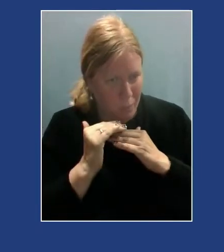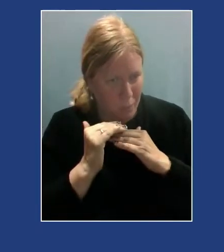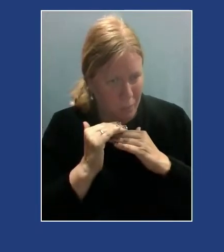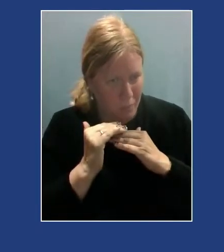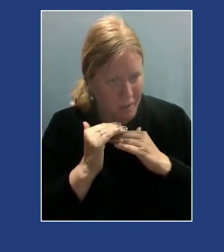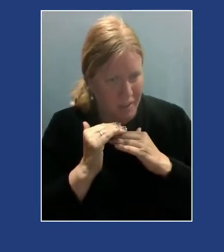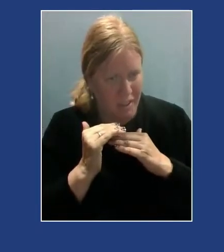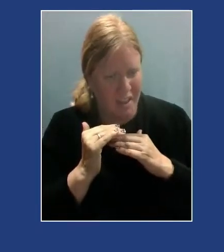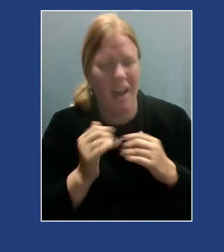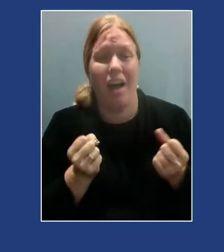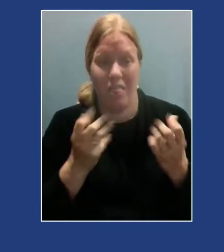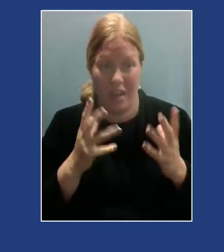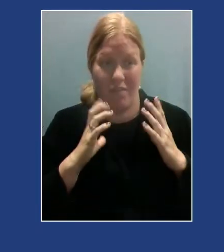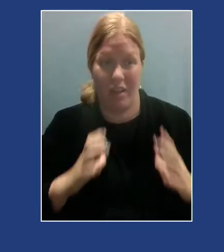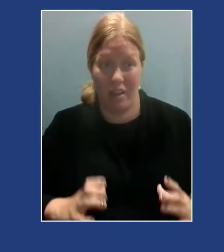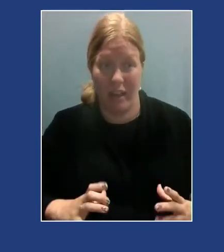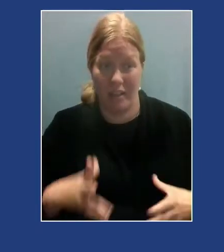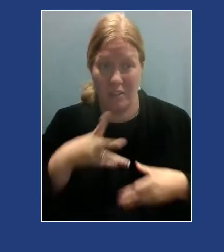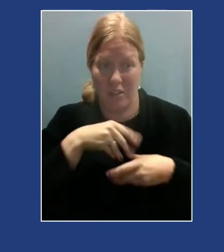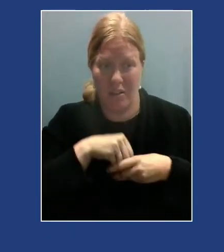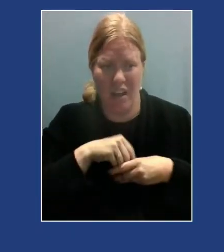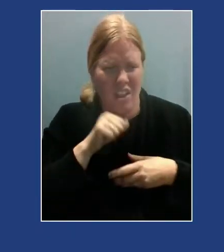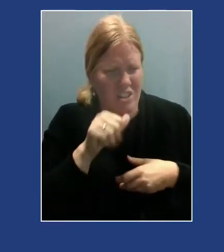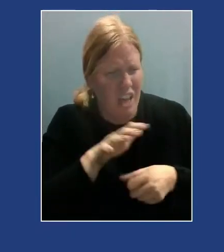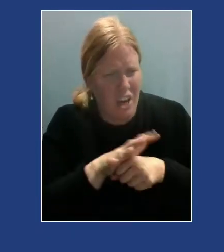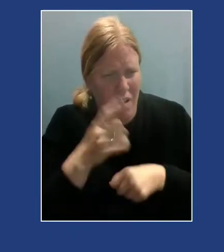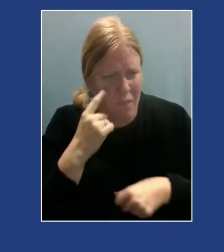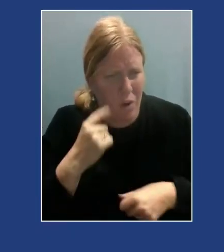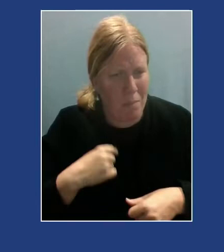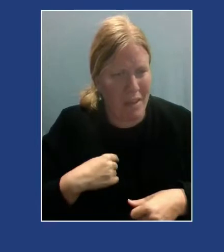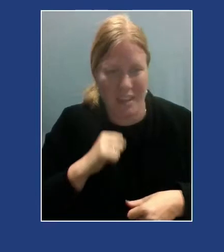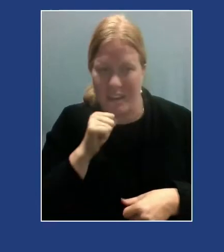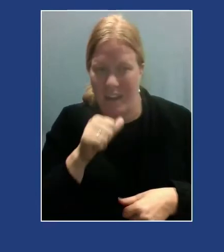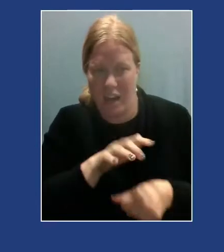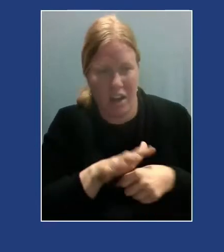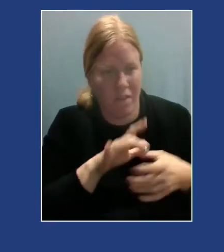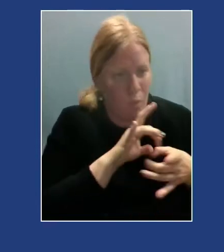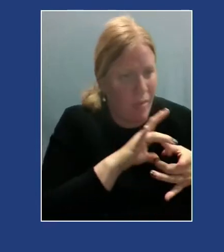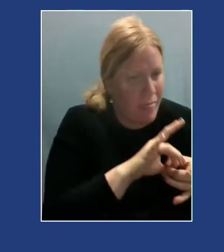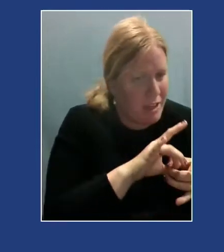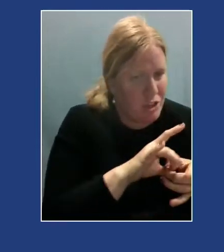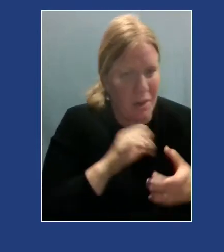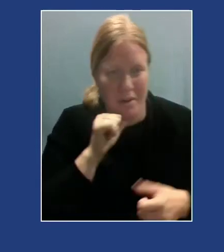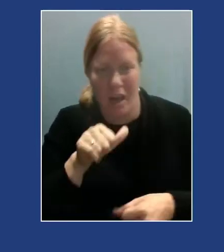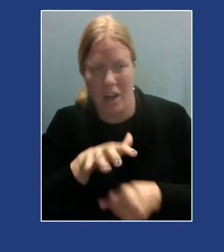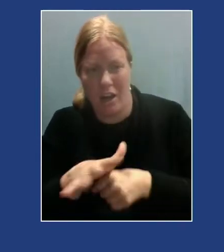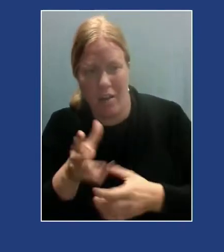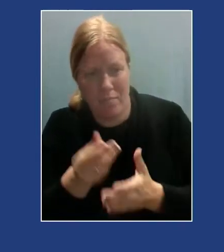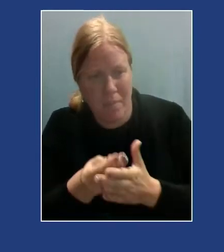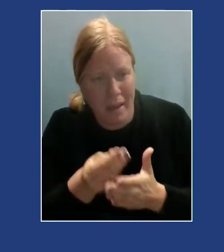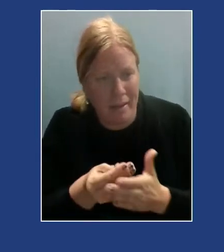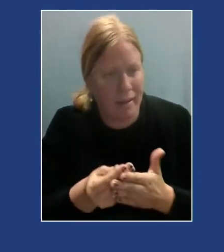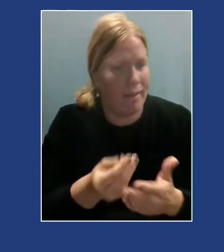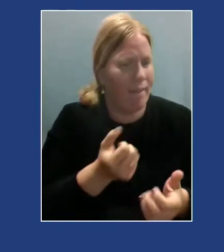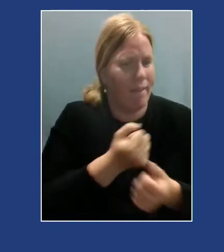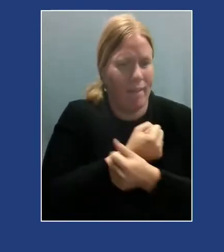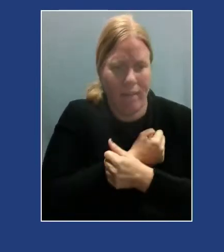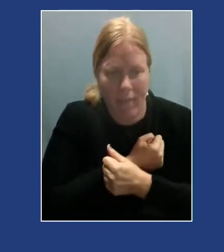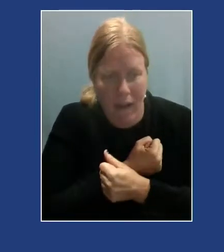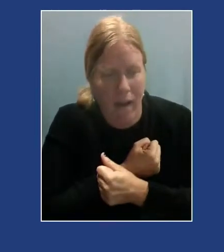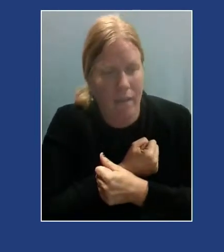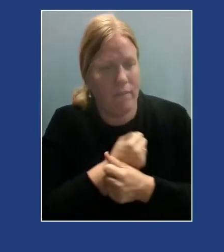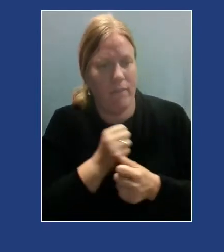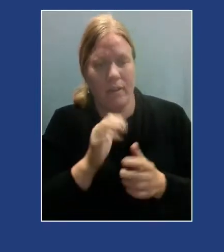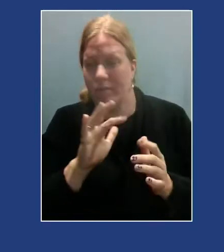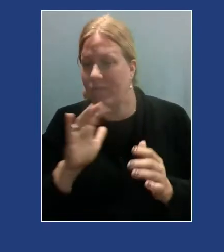internalized. There's not enough for me. There's not enough relationship. There's not enough love. There's not enough money. There's not enough fill in the